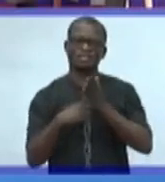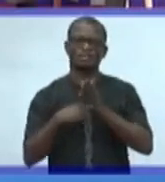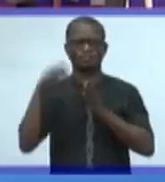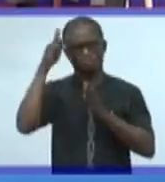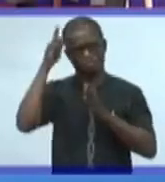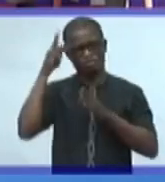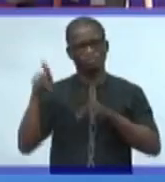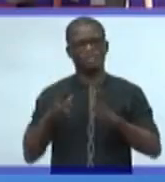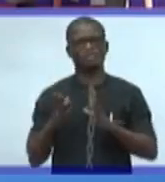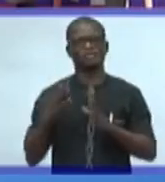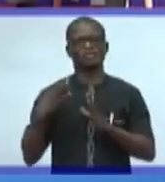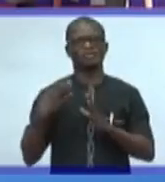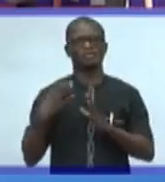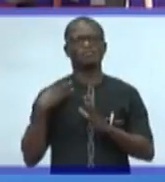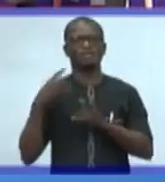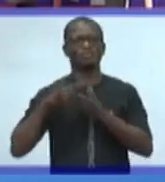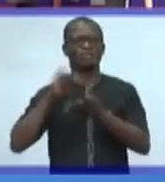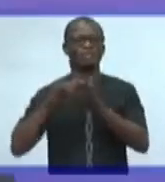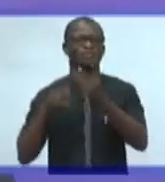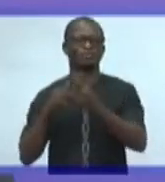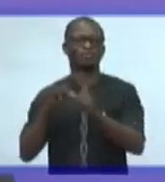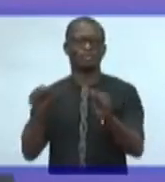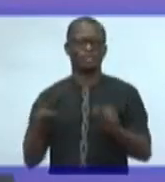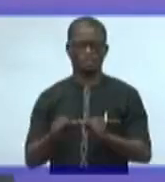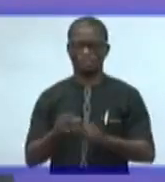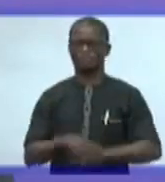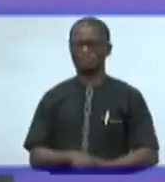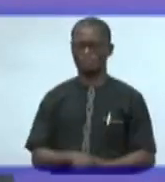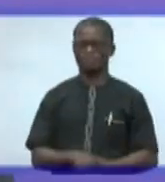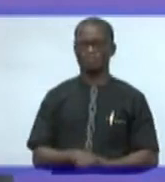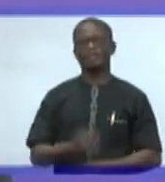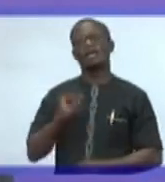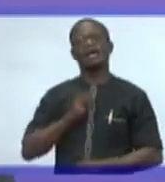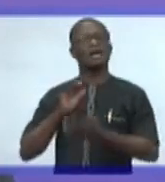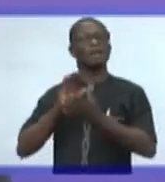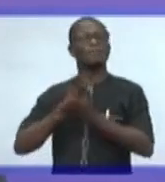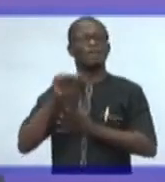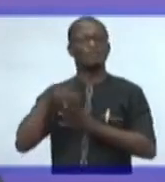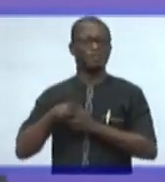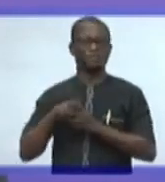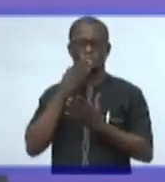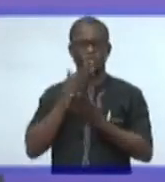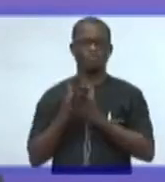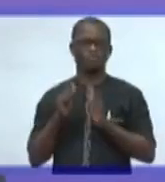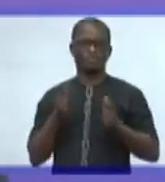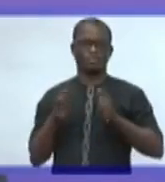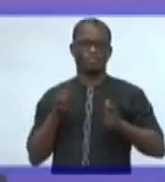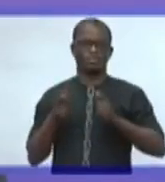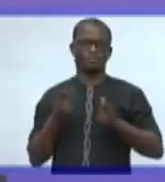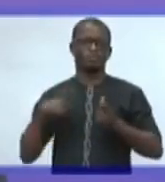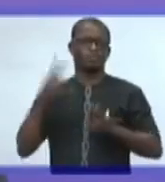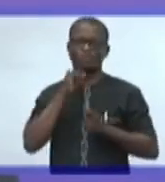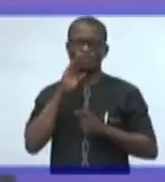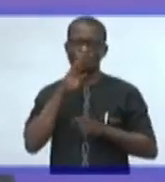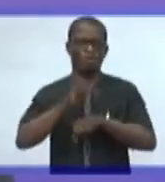planned in those two areas? I believe in healthy competition, and we are not going to be operating from